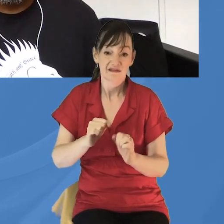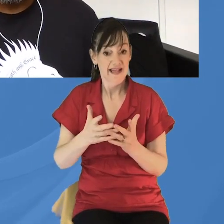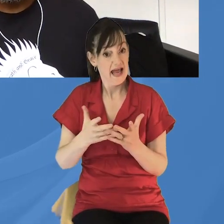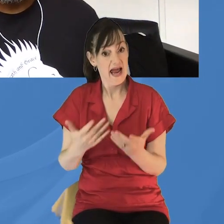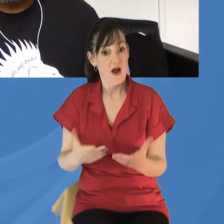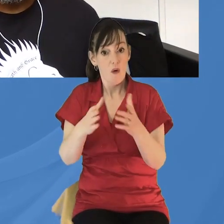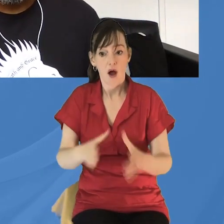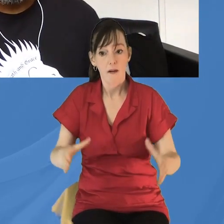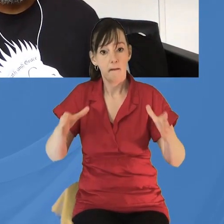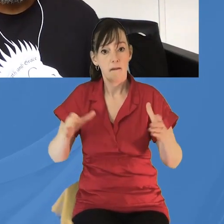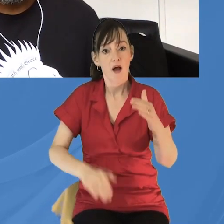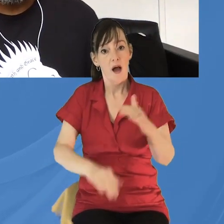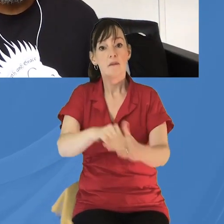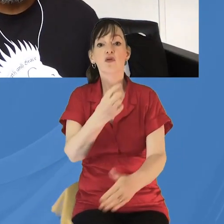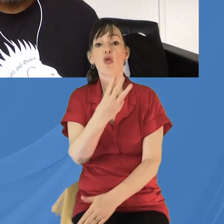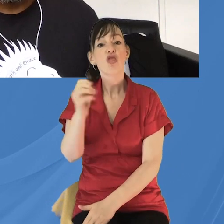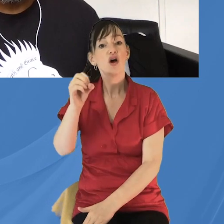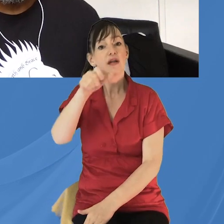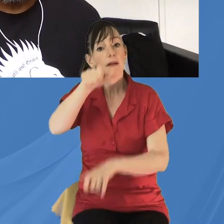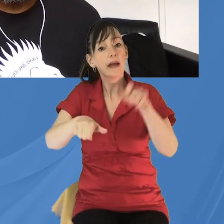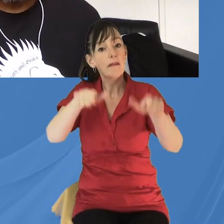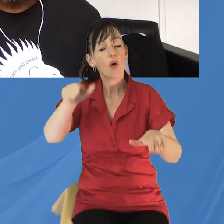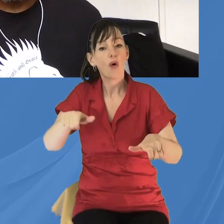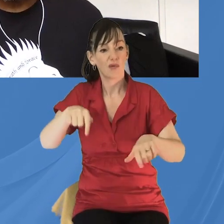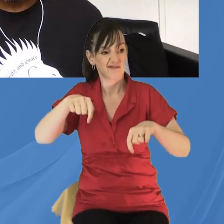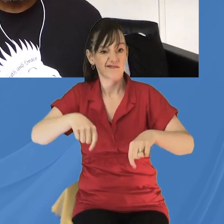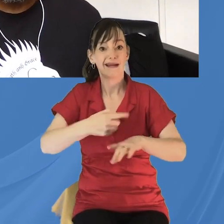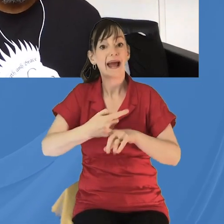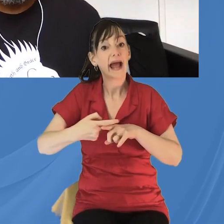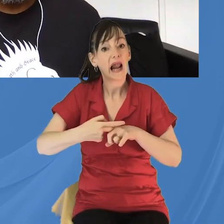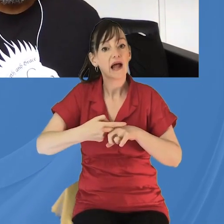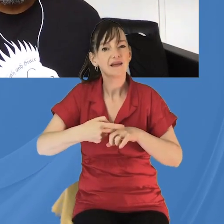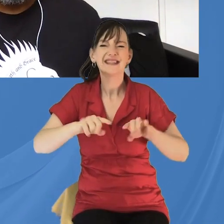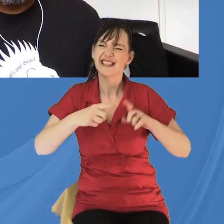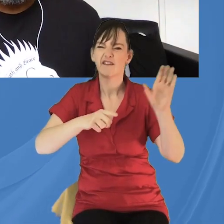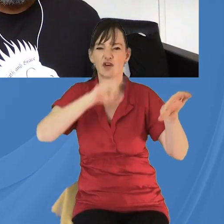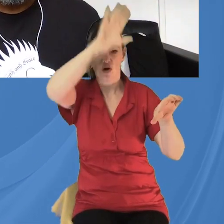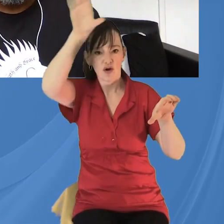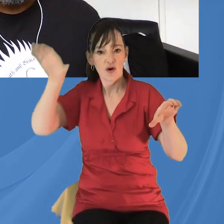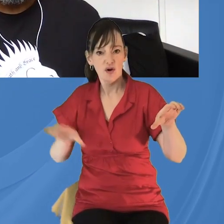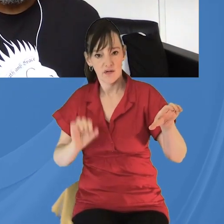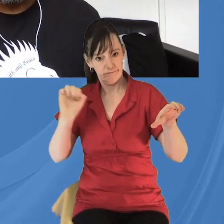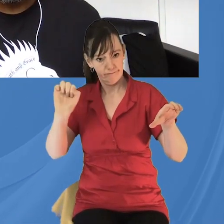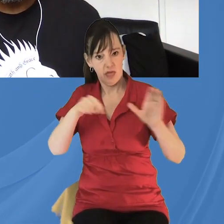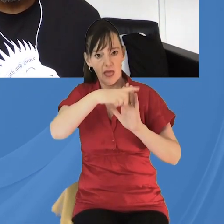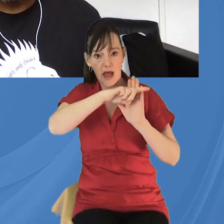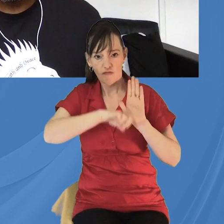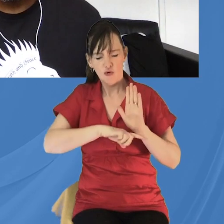a bit bigger now, up to 30 people in England. It's different in different countries. But tell us particularly about some of the challenges